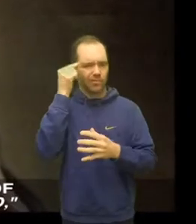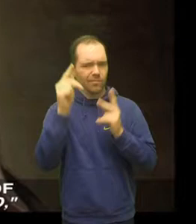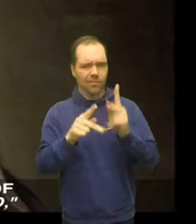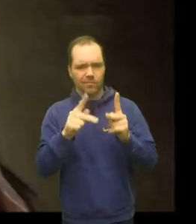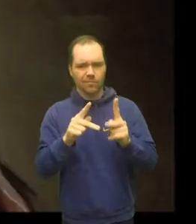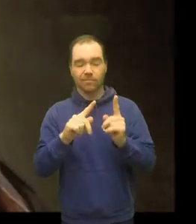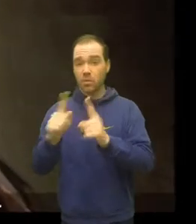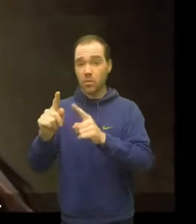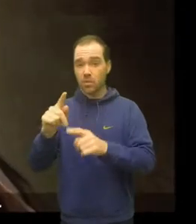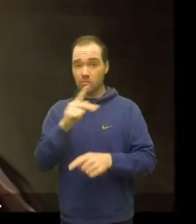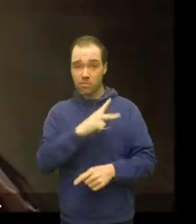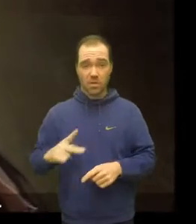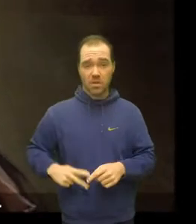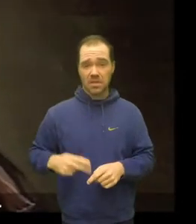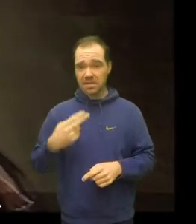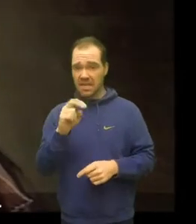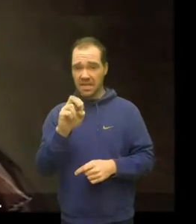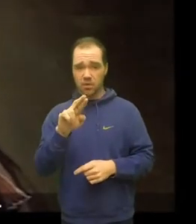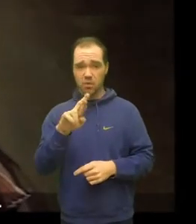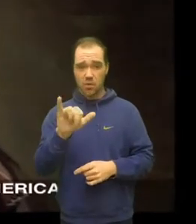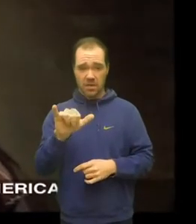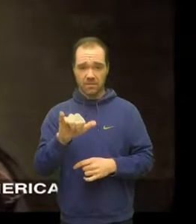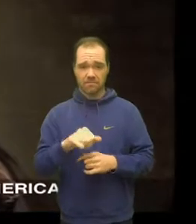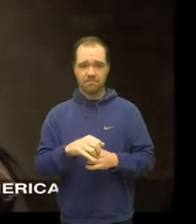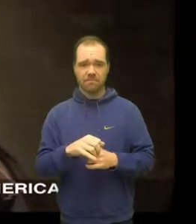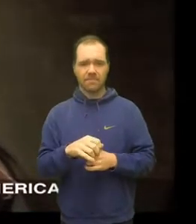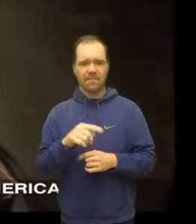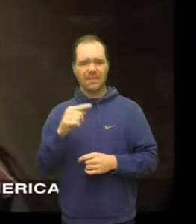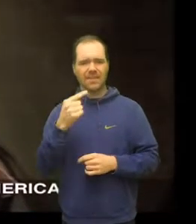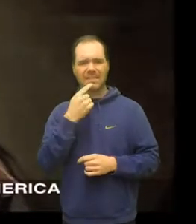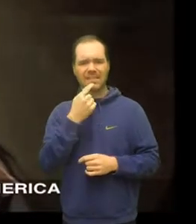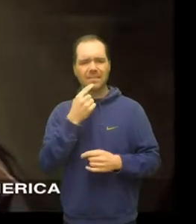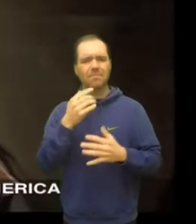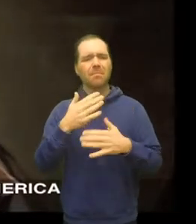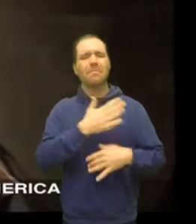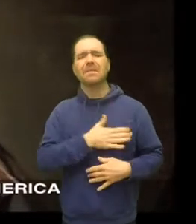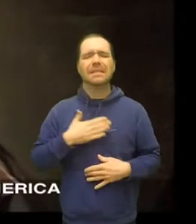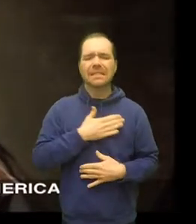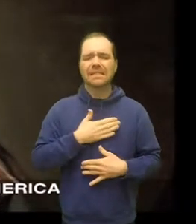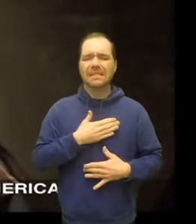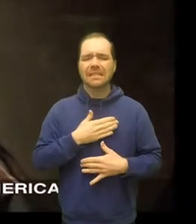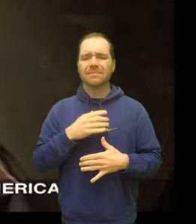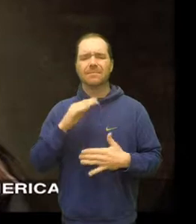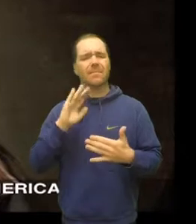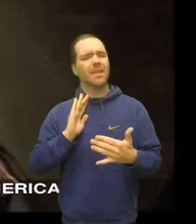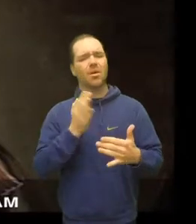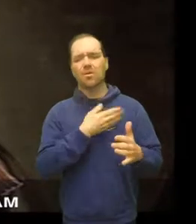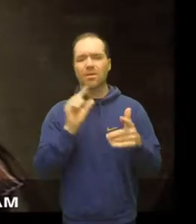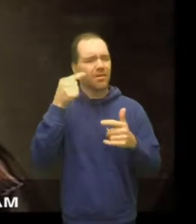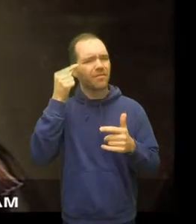of government have failed he is quoted as saying will you please come to America and be our king